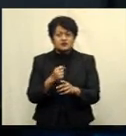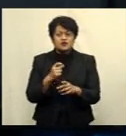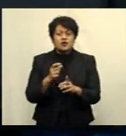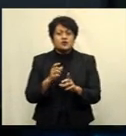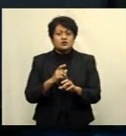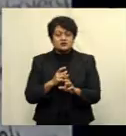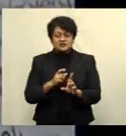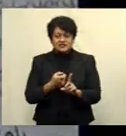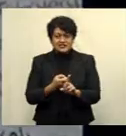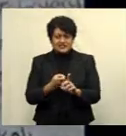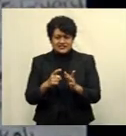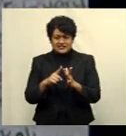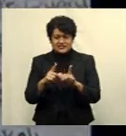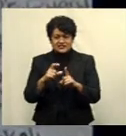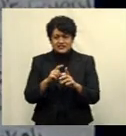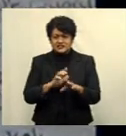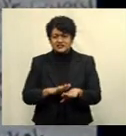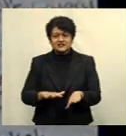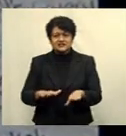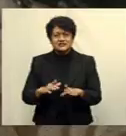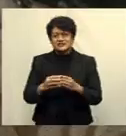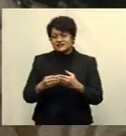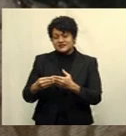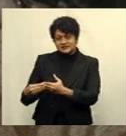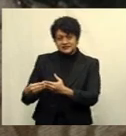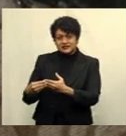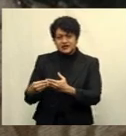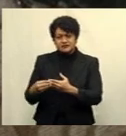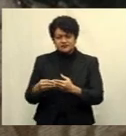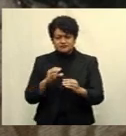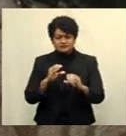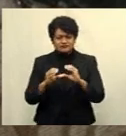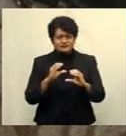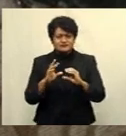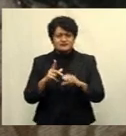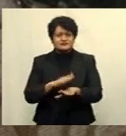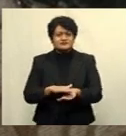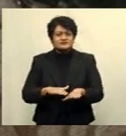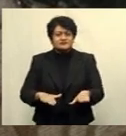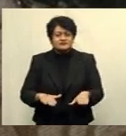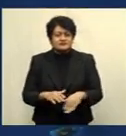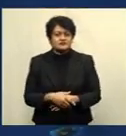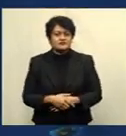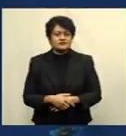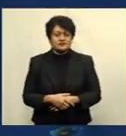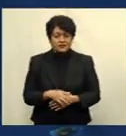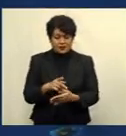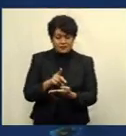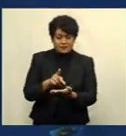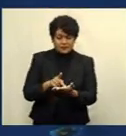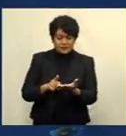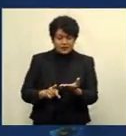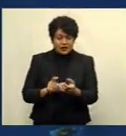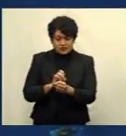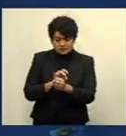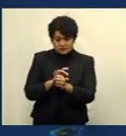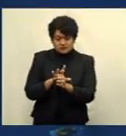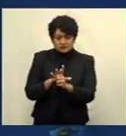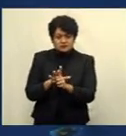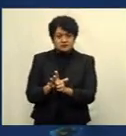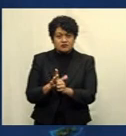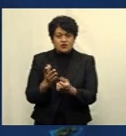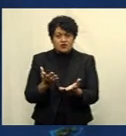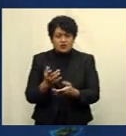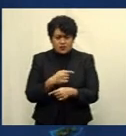provides interactive communication lessons for students. As part of COVID-19, where we